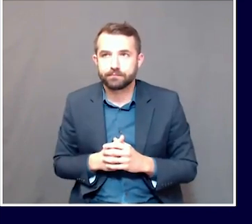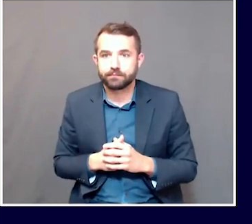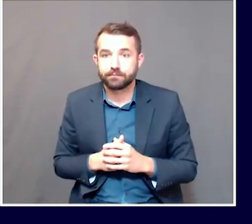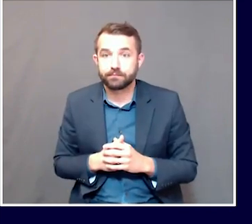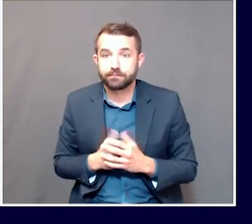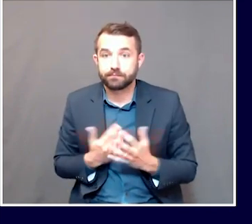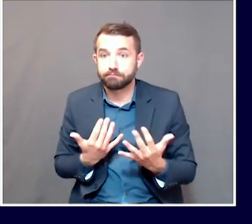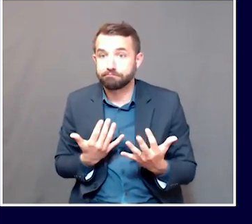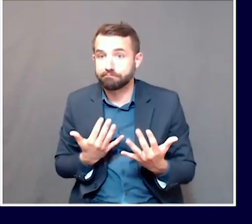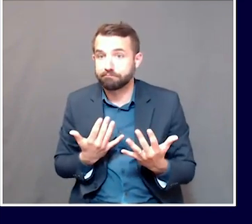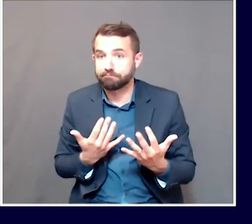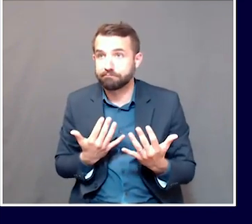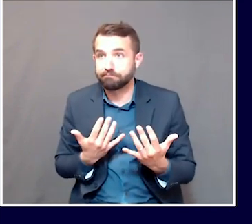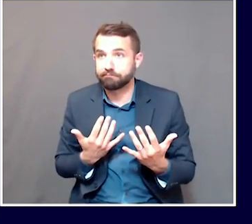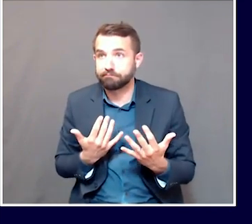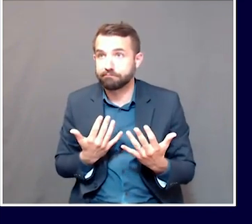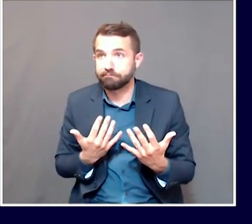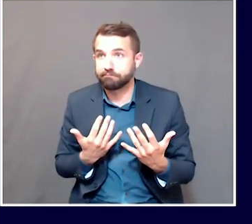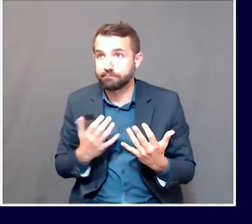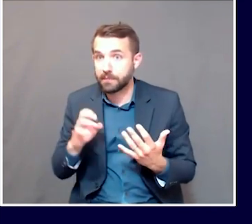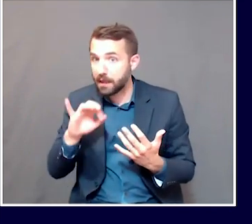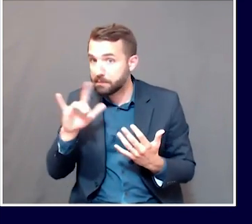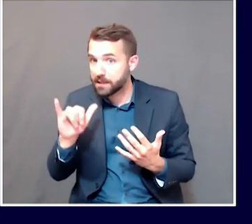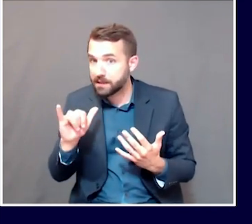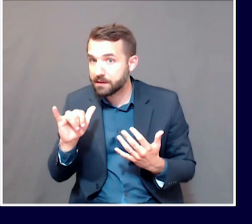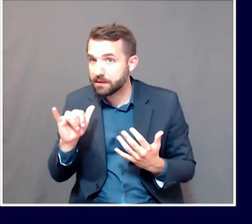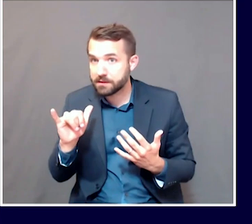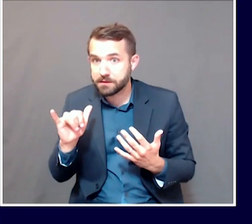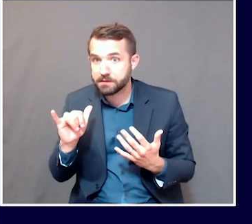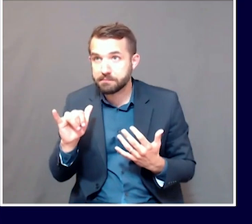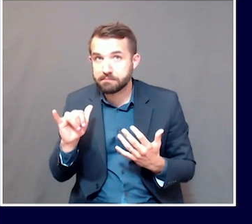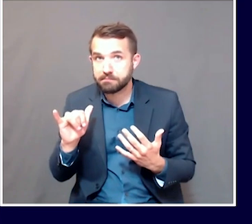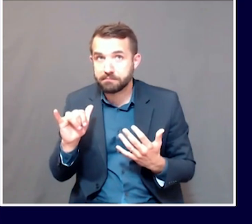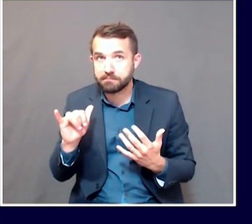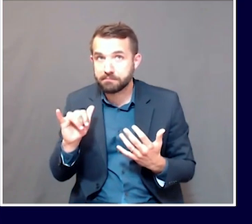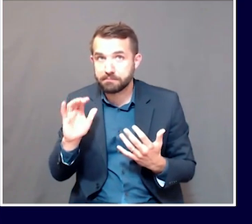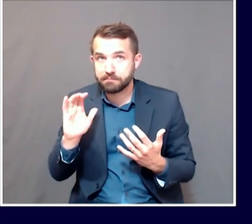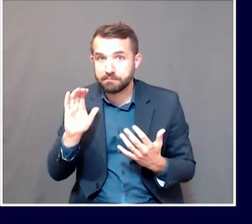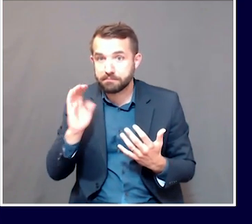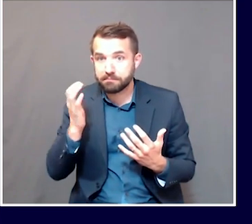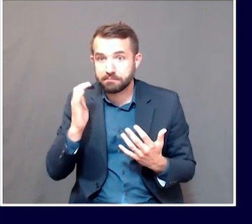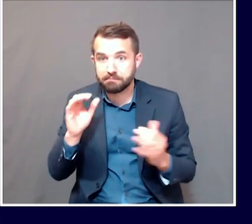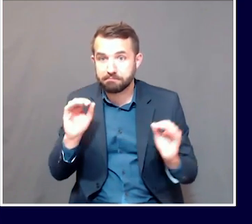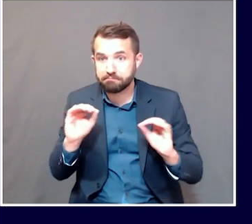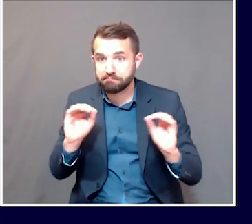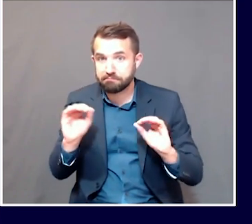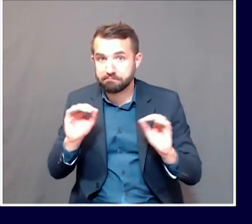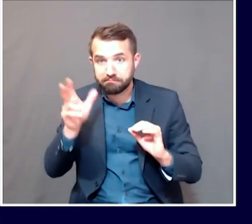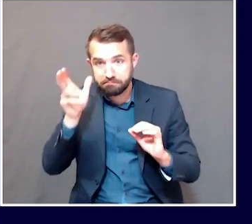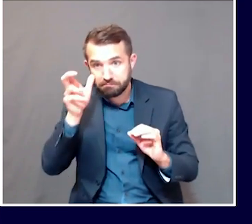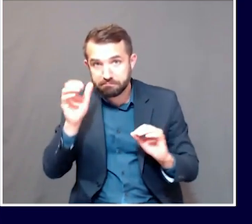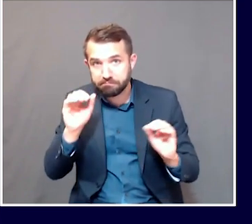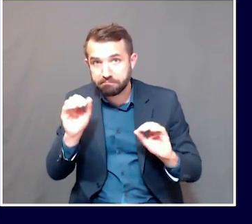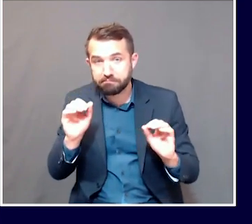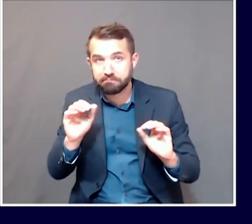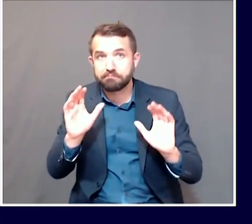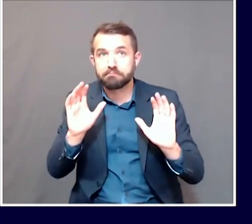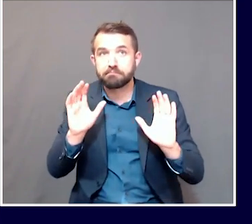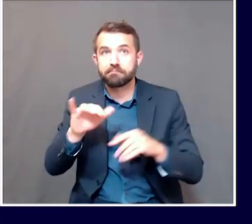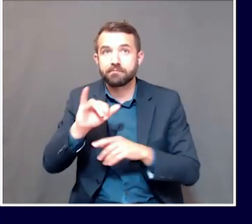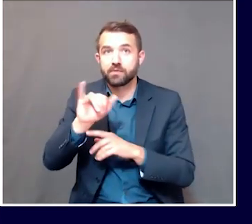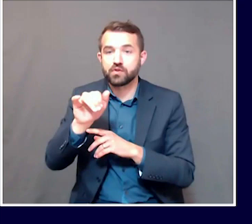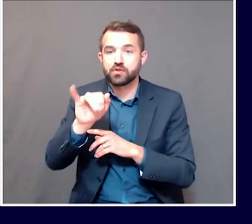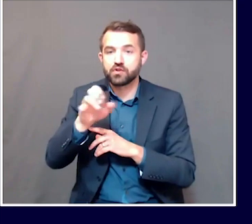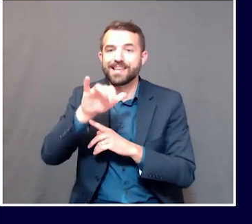And Emily, while you're, while you're logging in, or while you're getting your audio on, I want to turn back to Jessica Piper's question for a